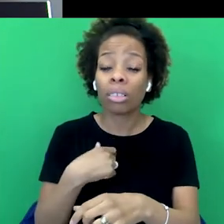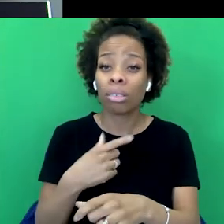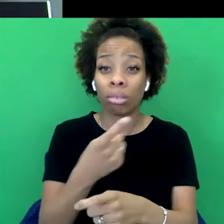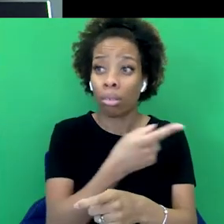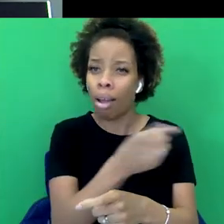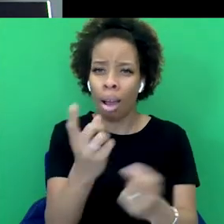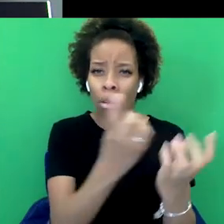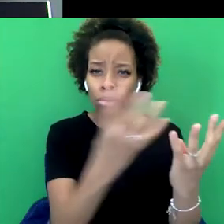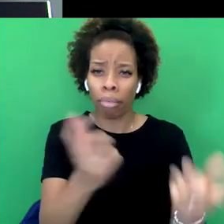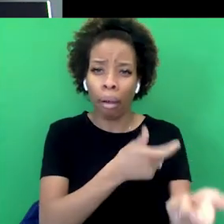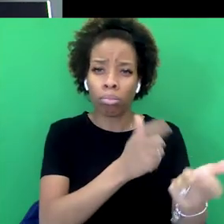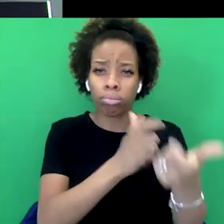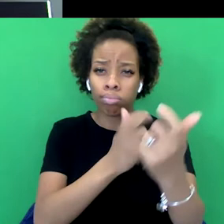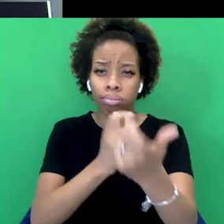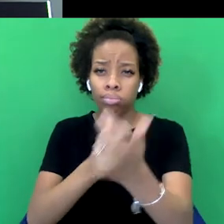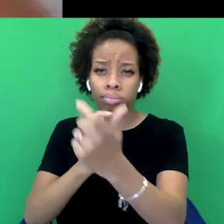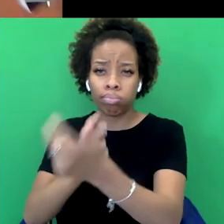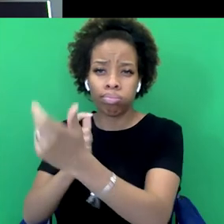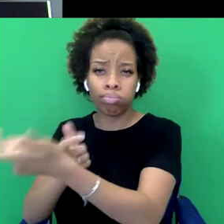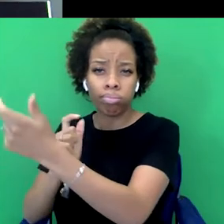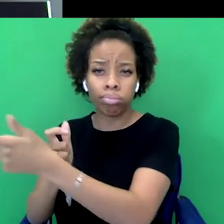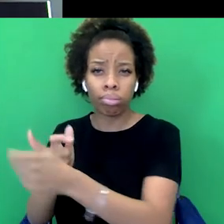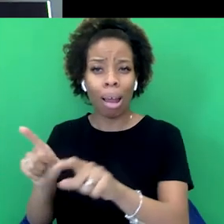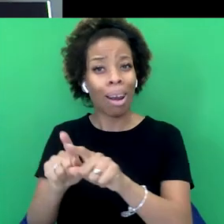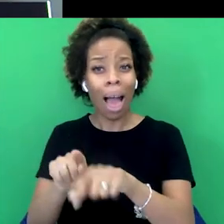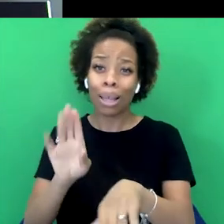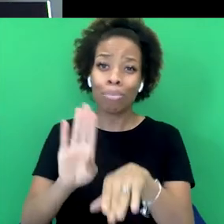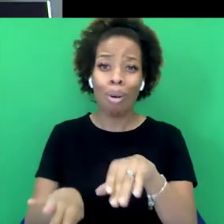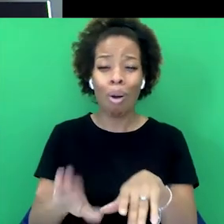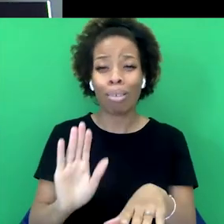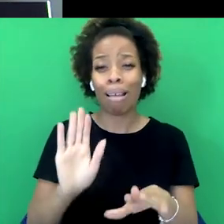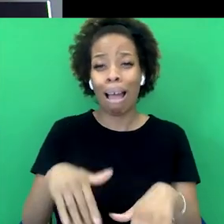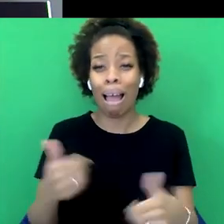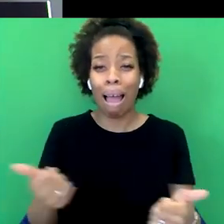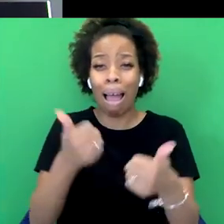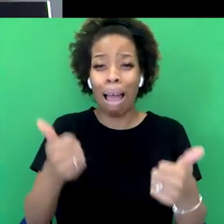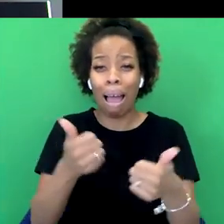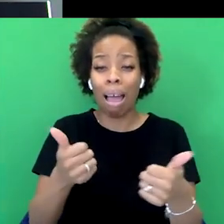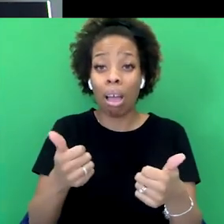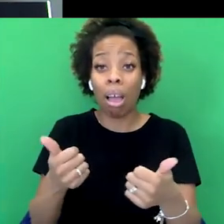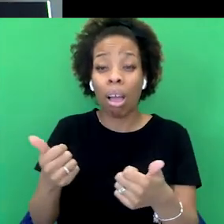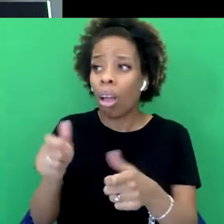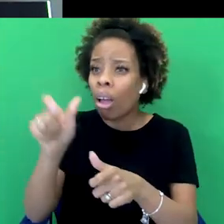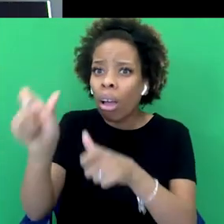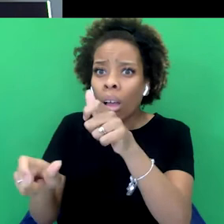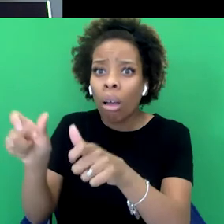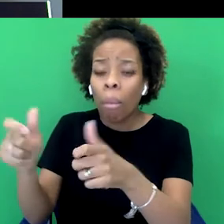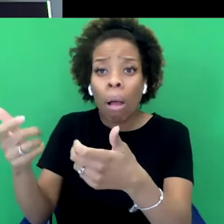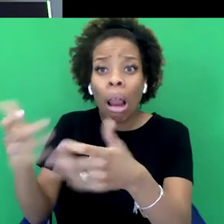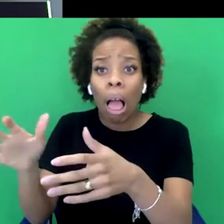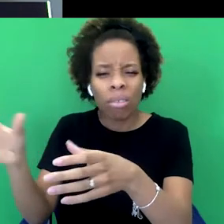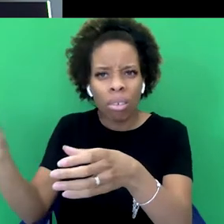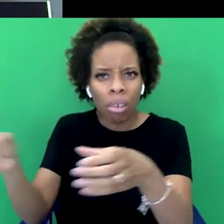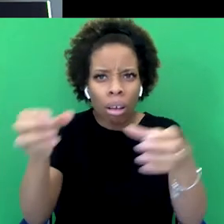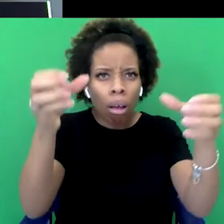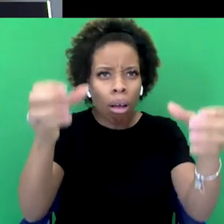Japanese knotweed. And then there were only one or two left and they put them on display. I mean, that was particularly cruel. The